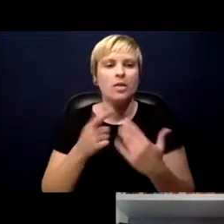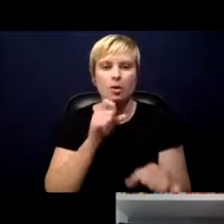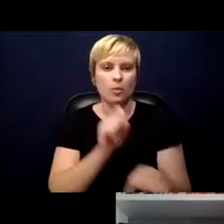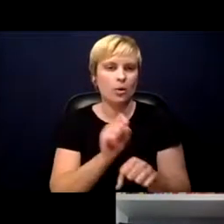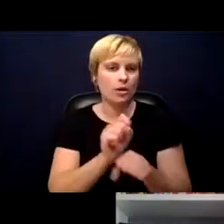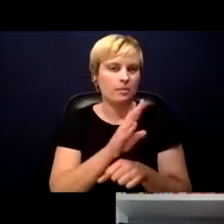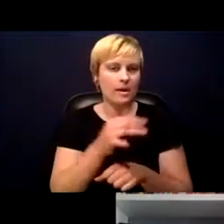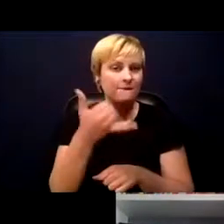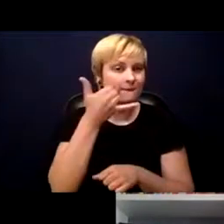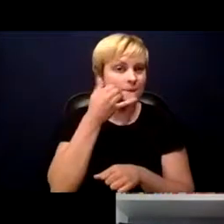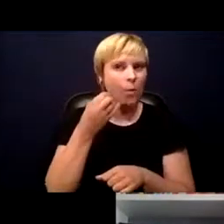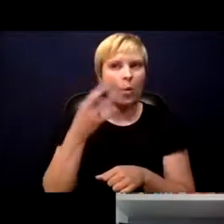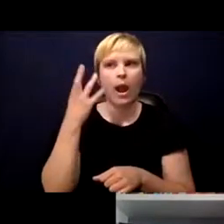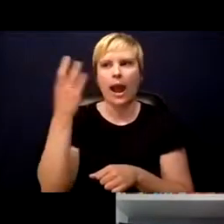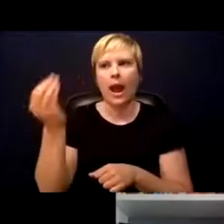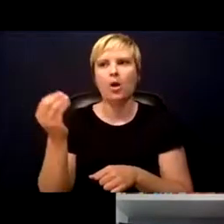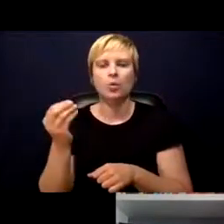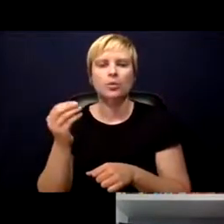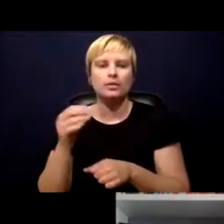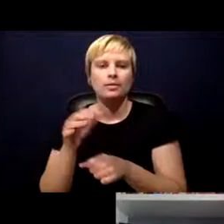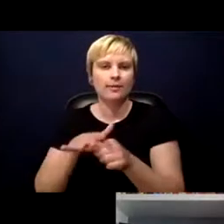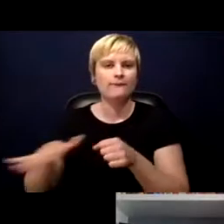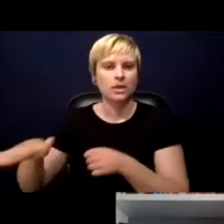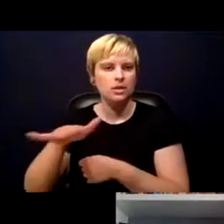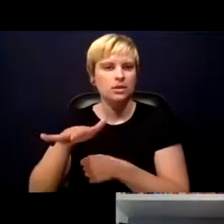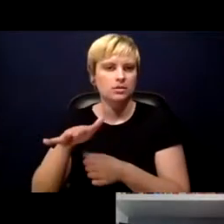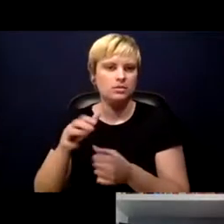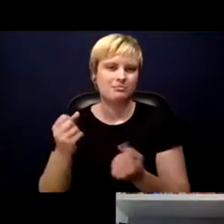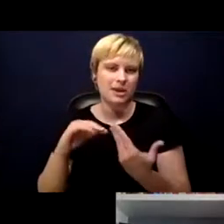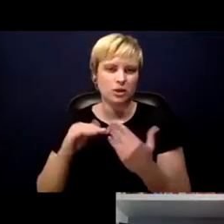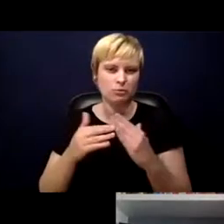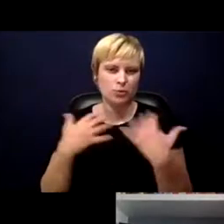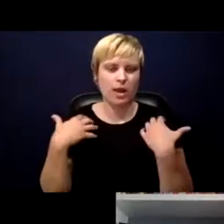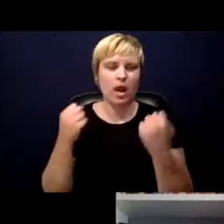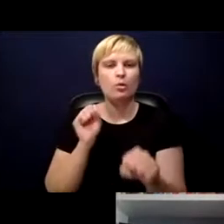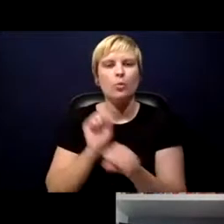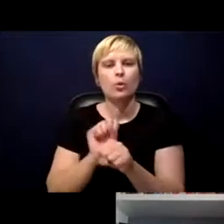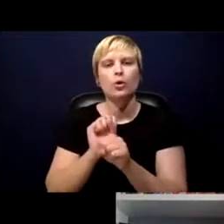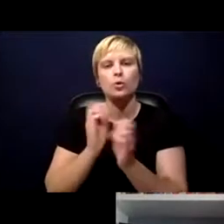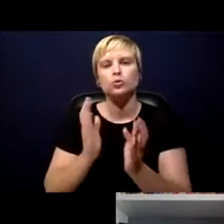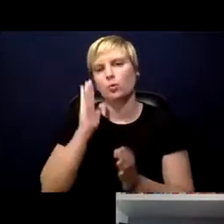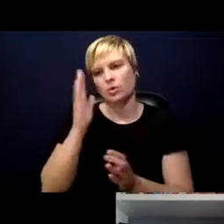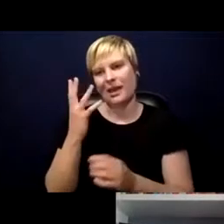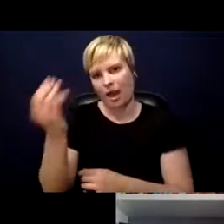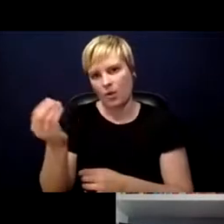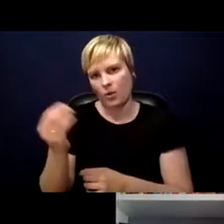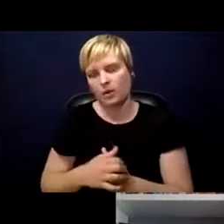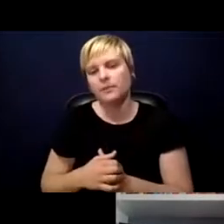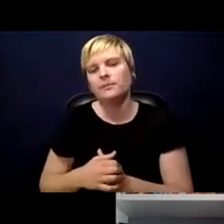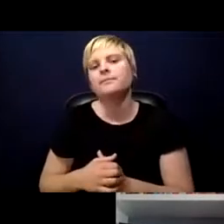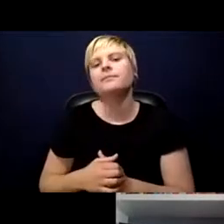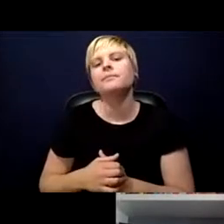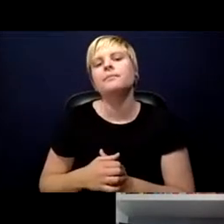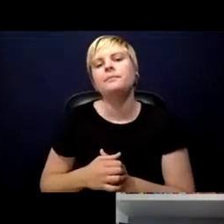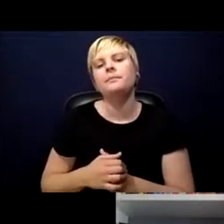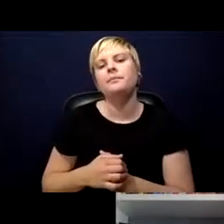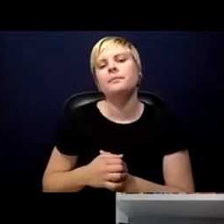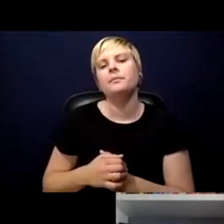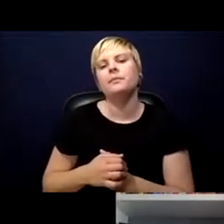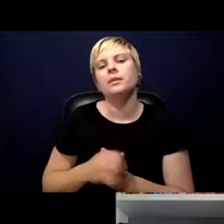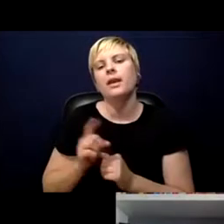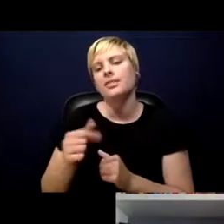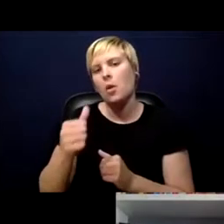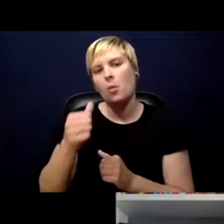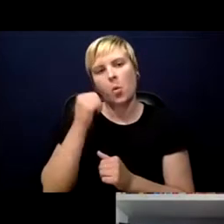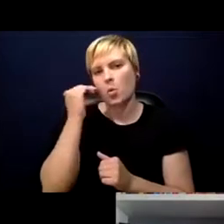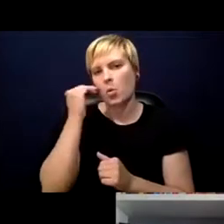or in the field, as many of the community health workers might, they will not know the